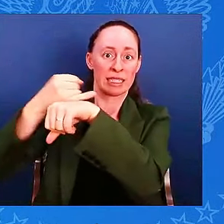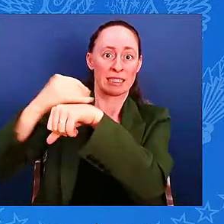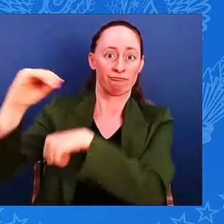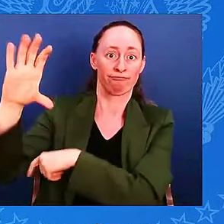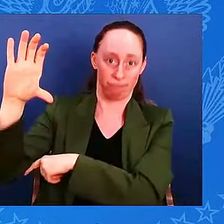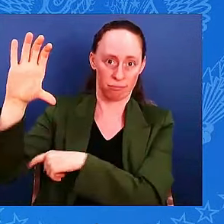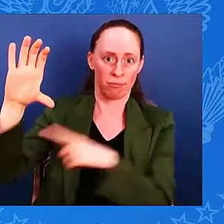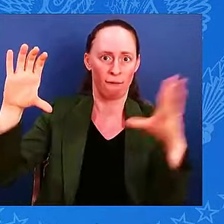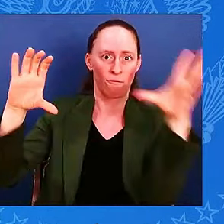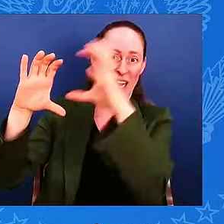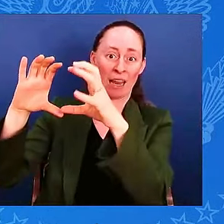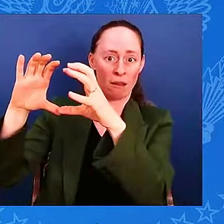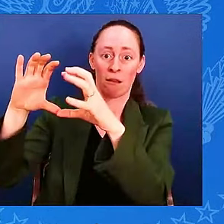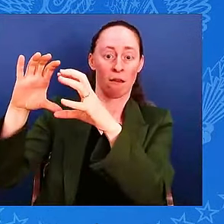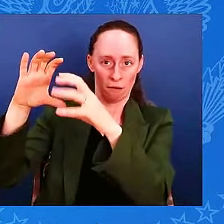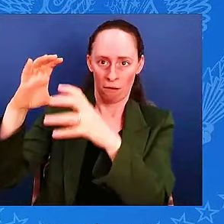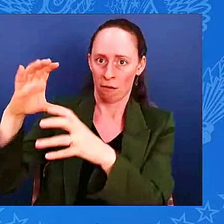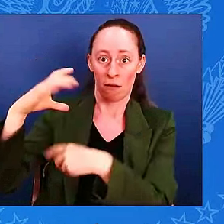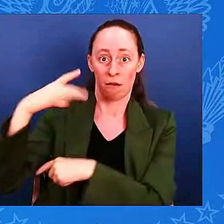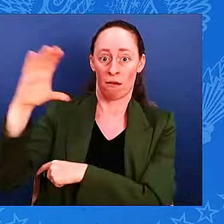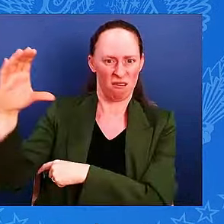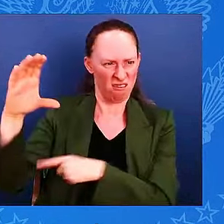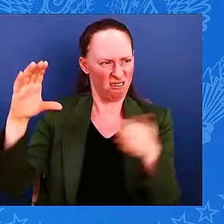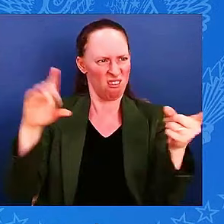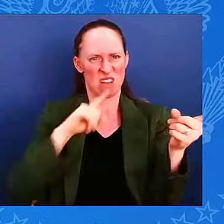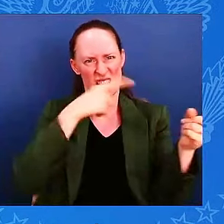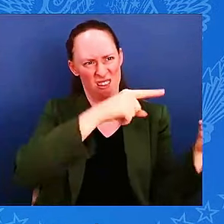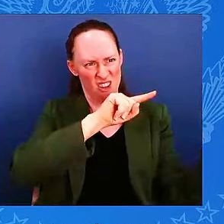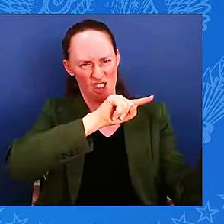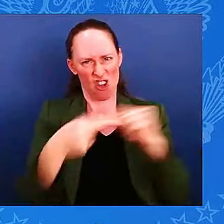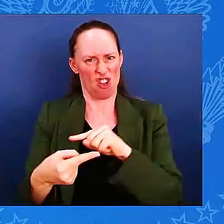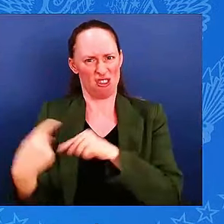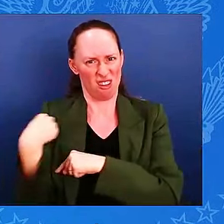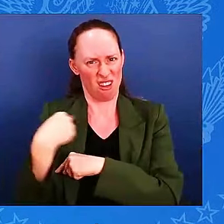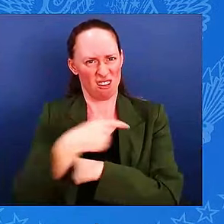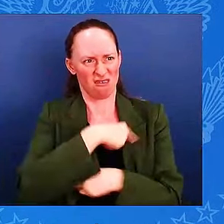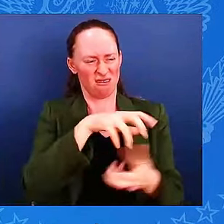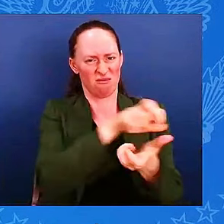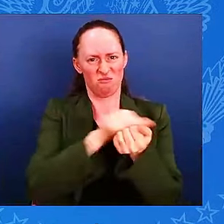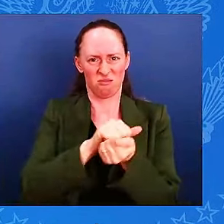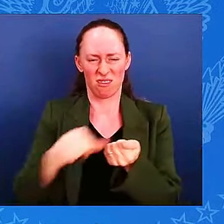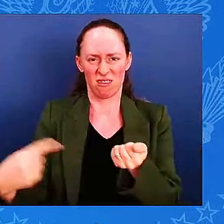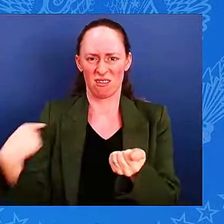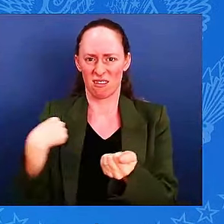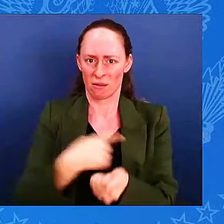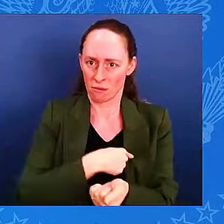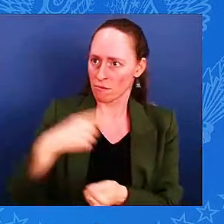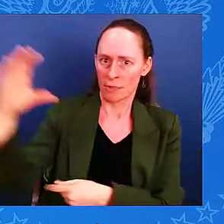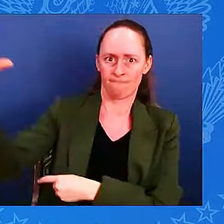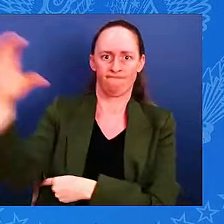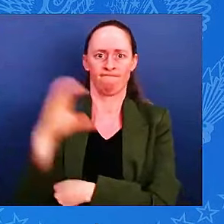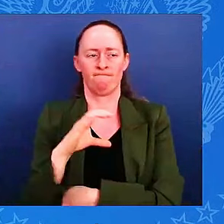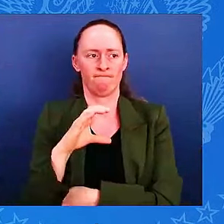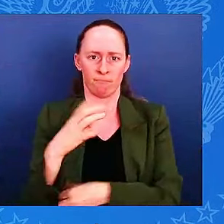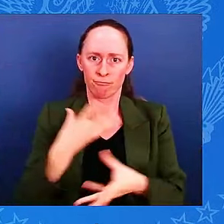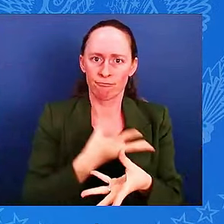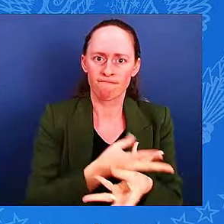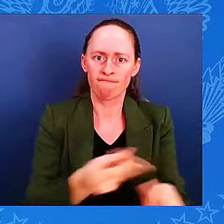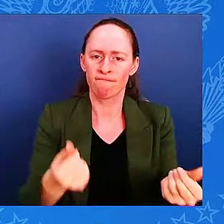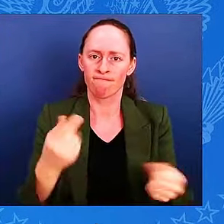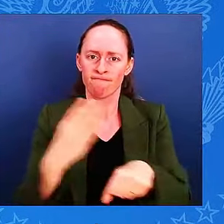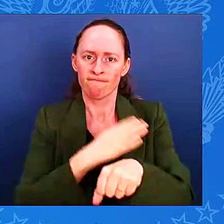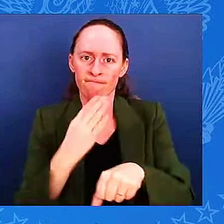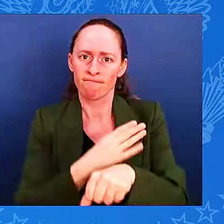This reflects our shared vision of life. We protect people and we ensure that